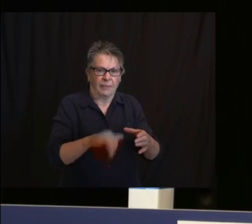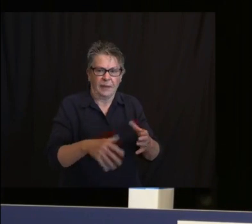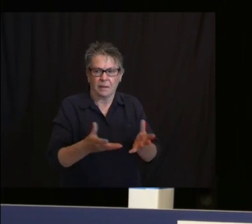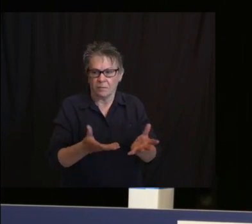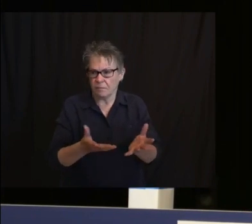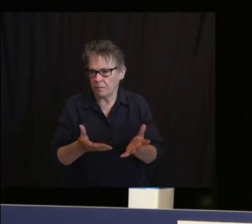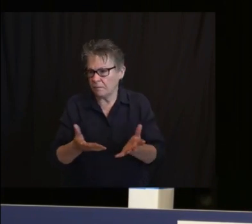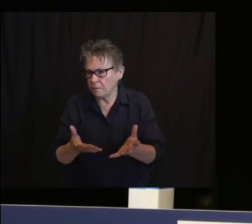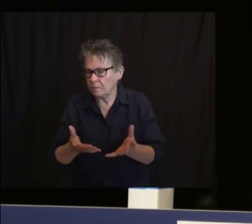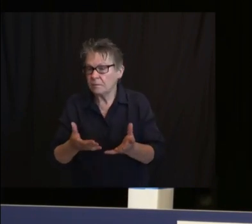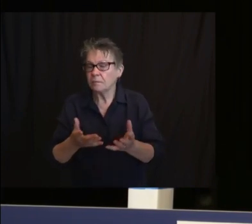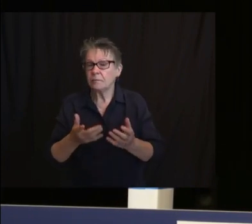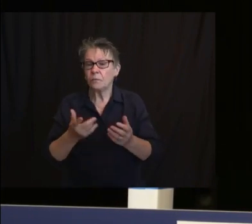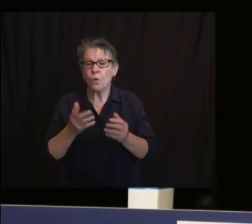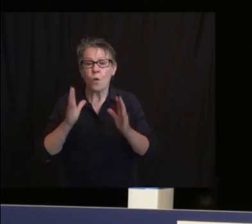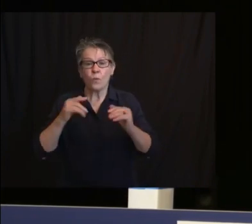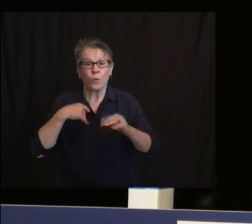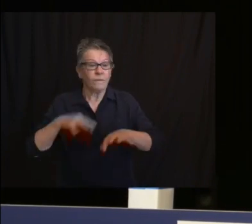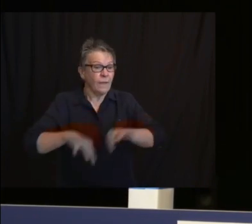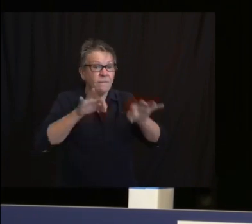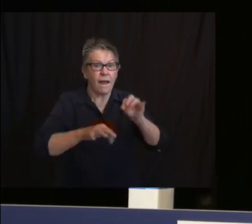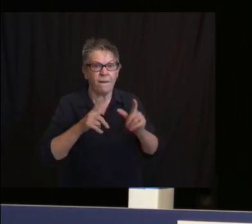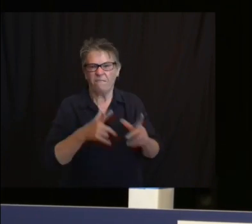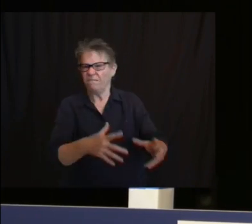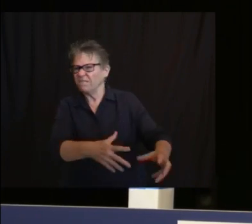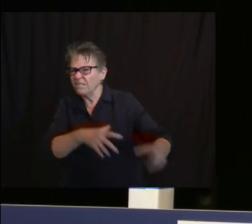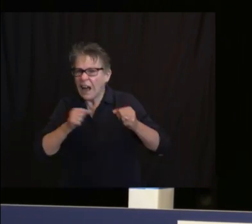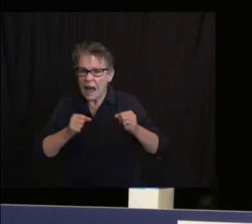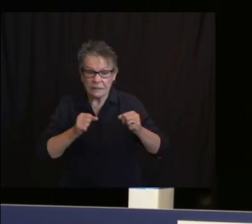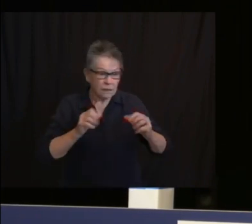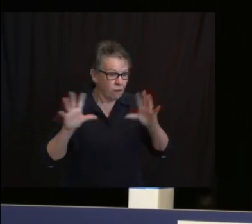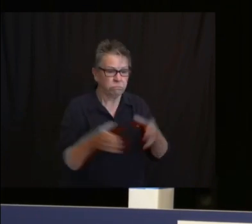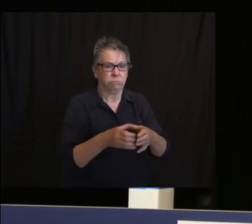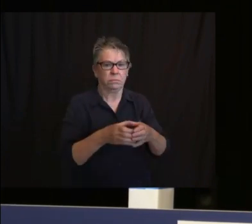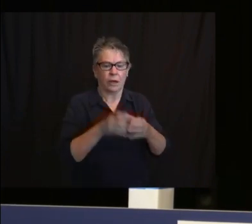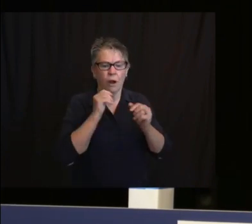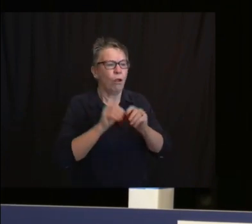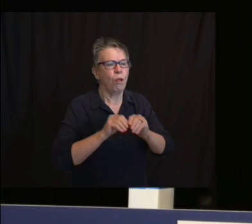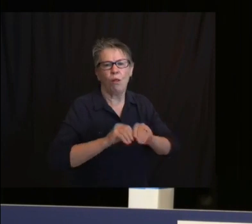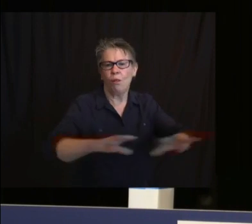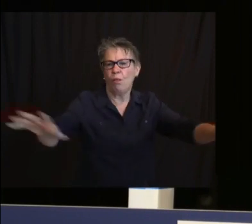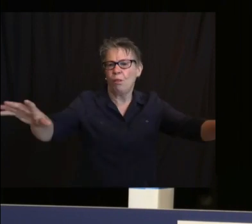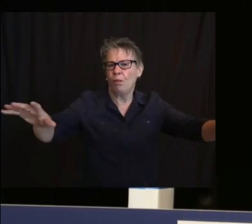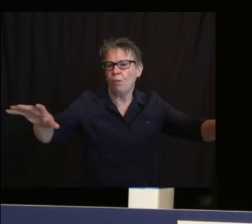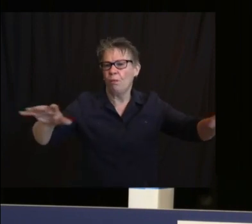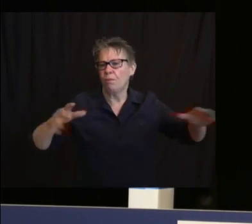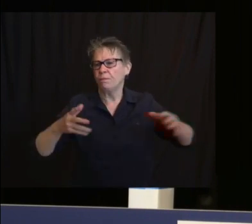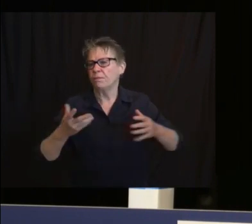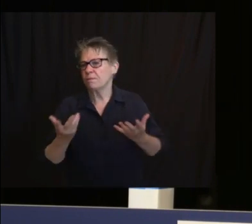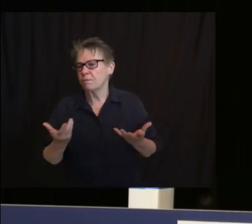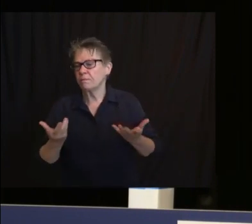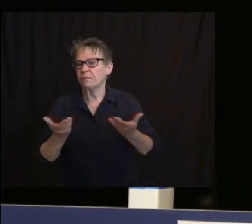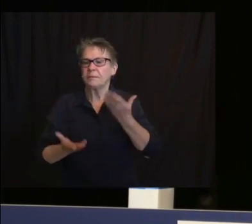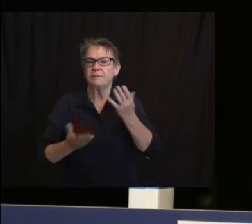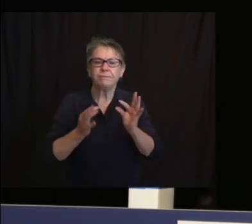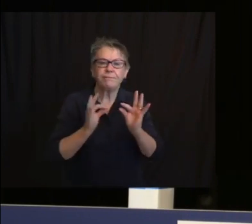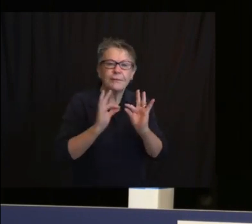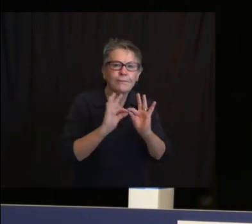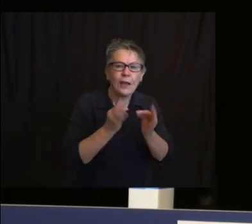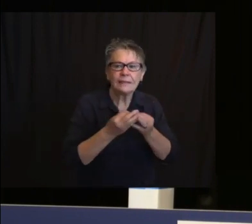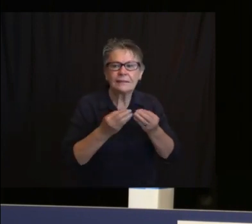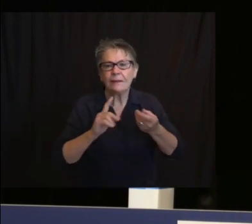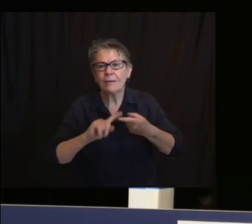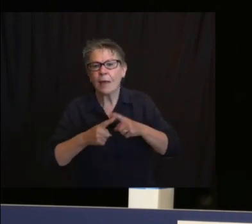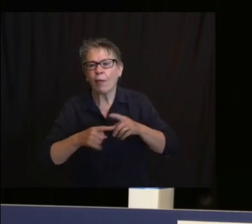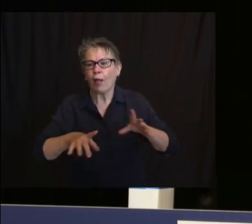than spreading throughout a town or a county, yes, you may get the family members, you may get a few people around them, but very quickly you can circle around,